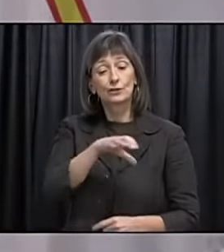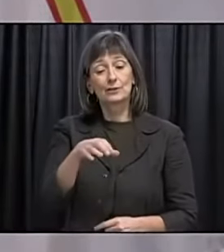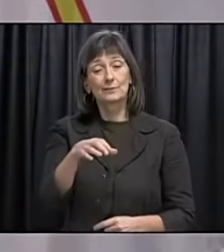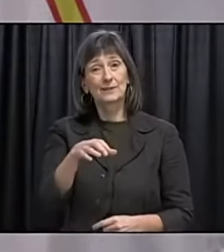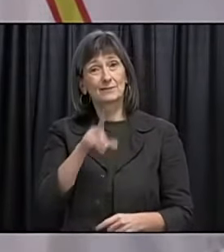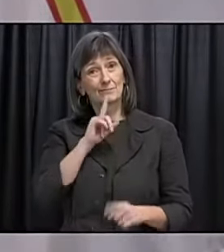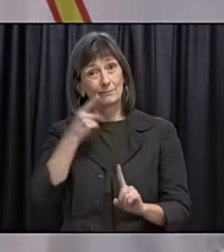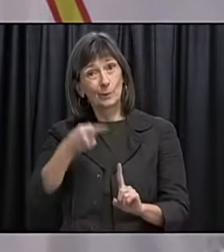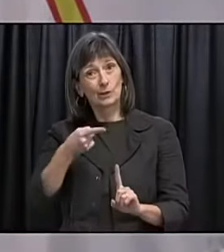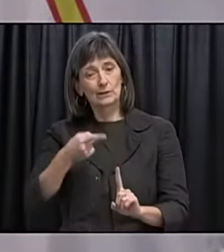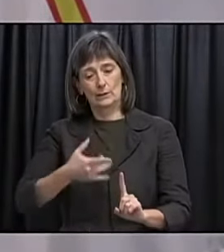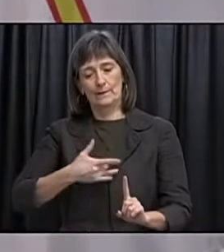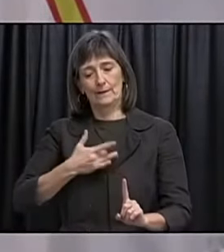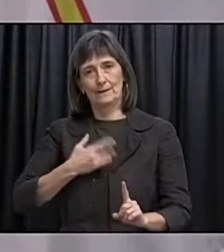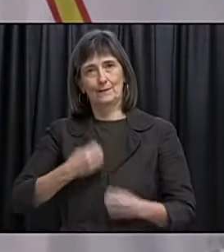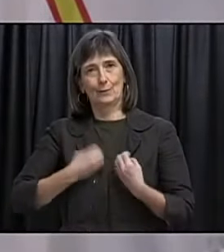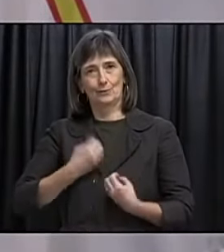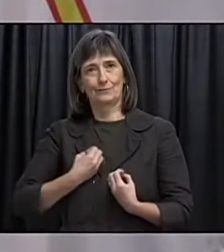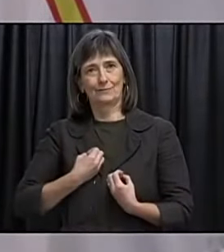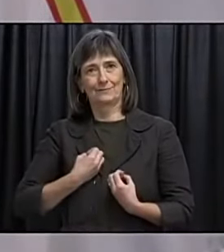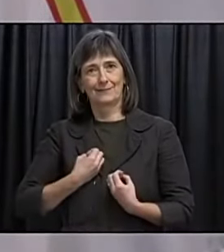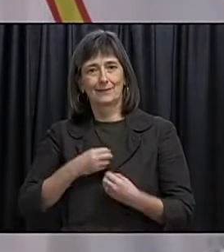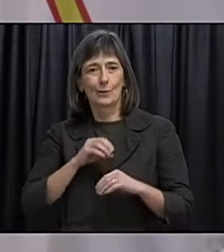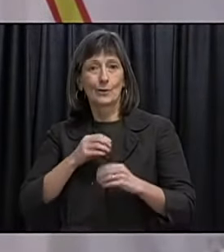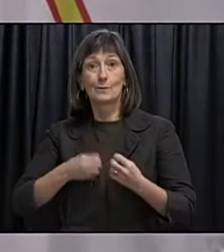people will always remember how you made them feel.